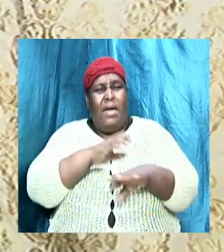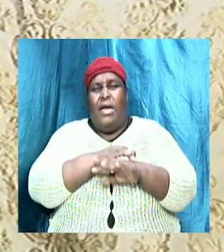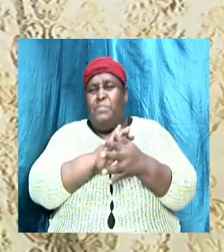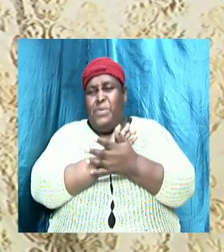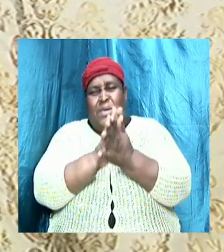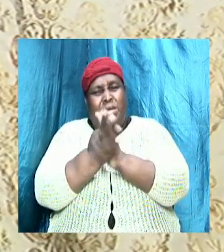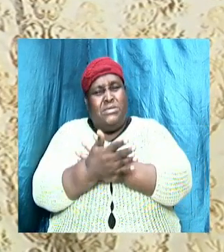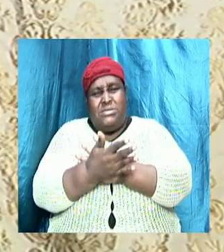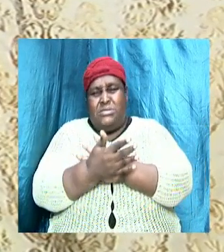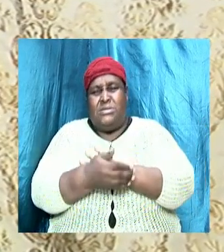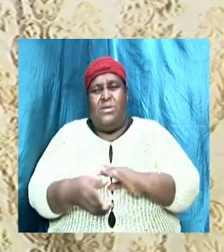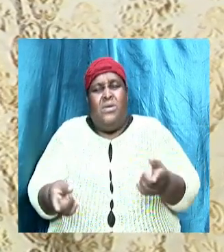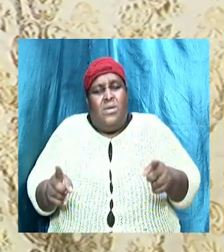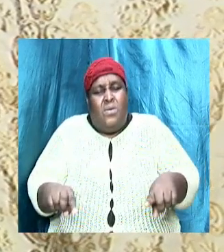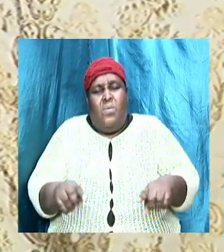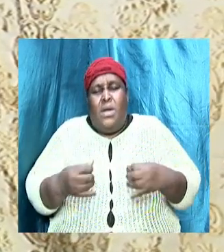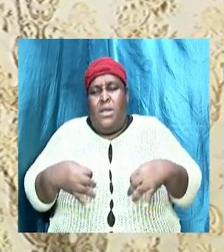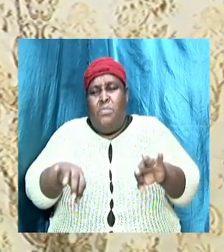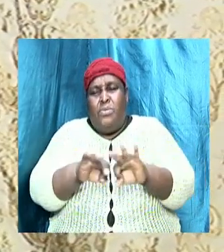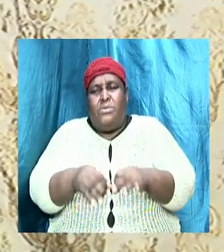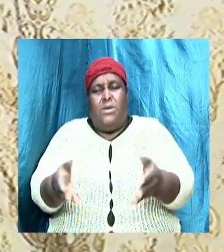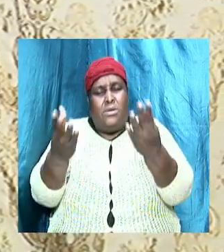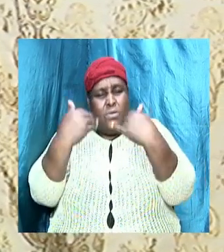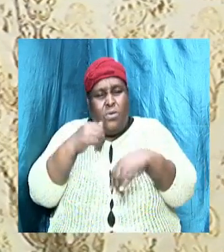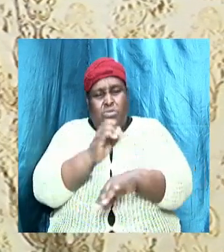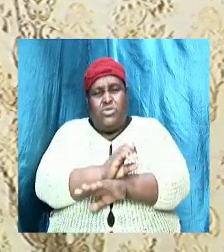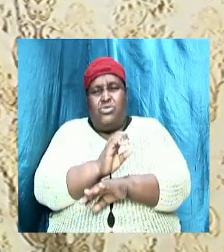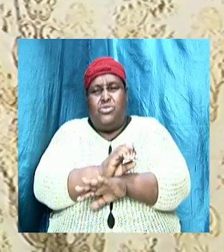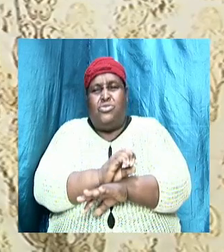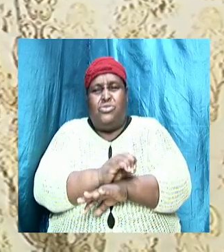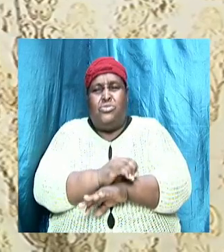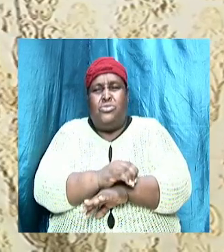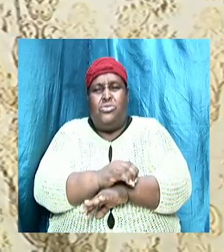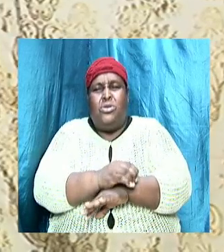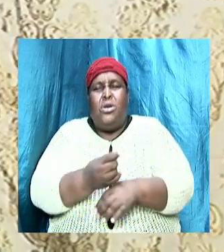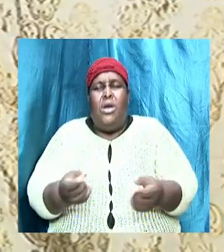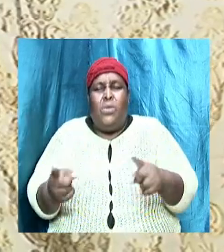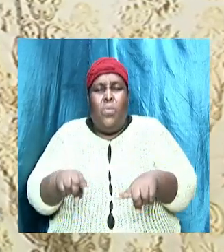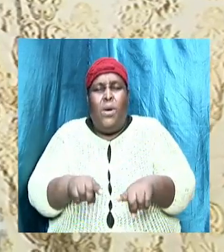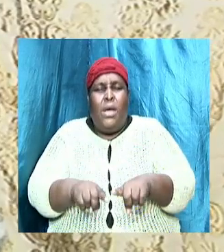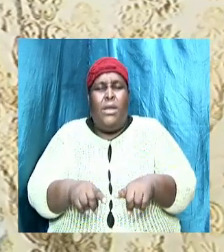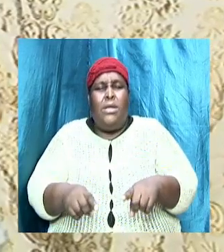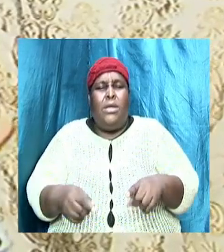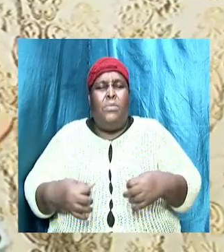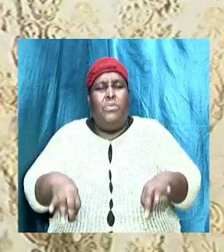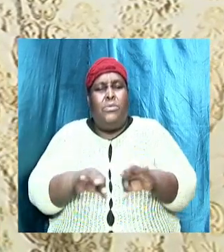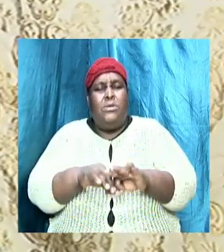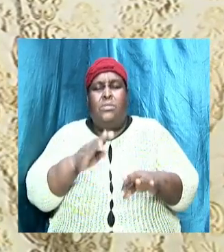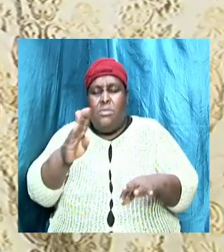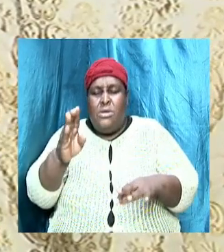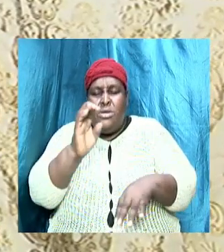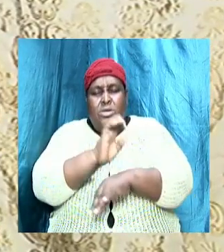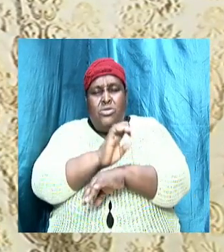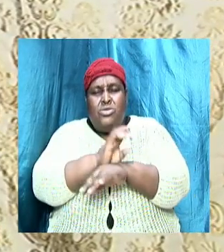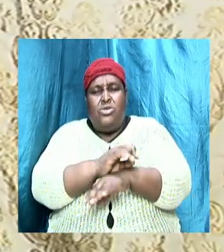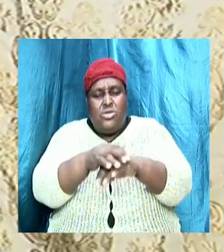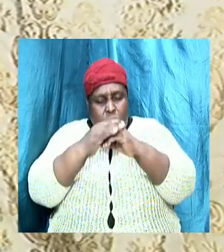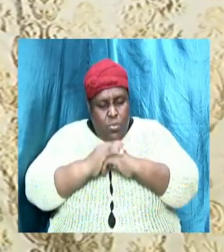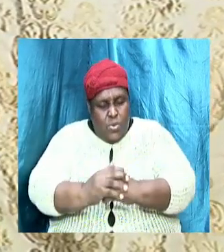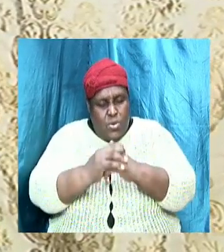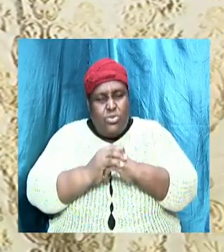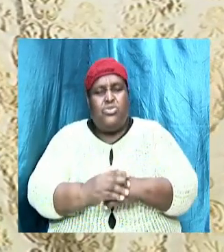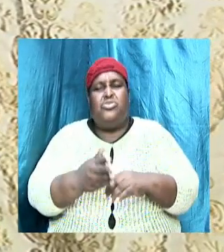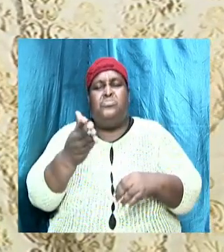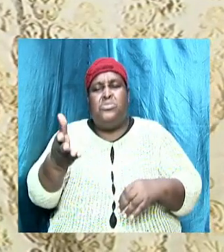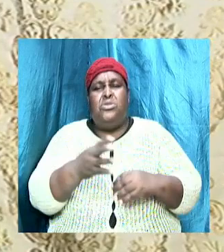So while it's important to come to church, and while it's important to be dear and to worship God, whenever you get the chance,